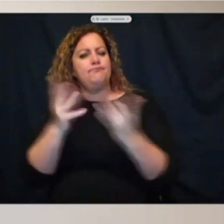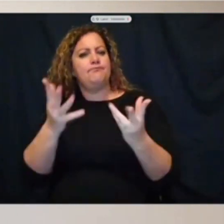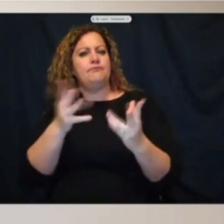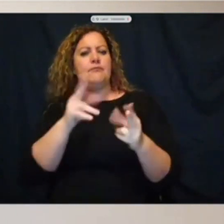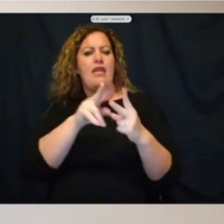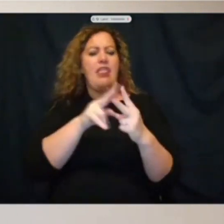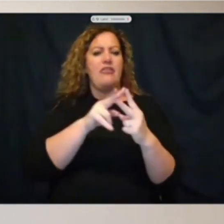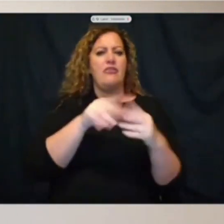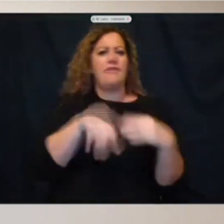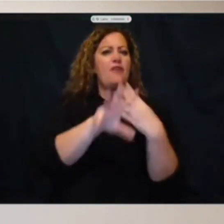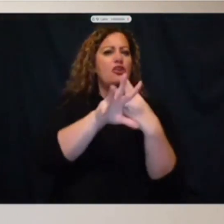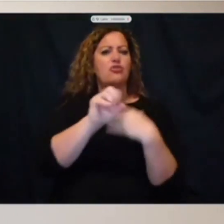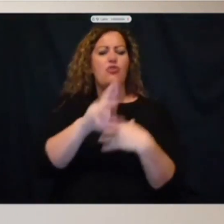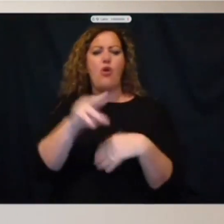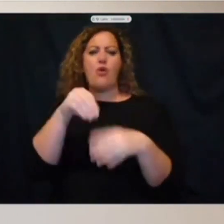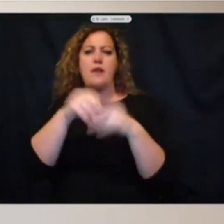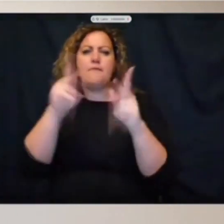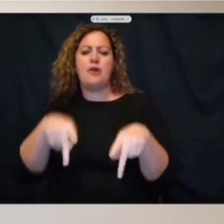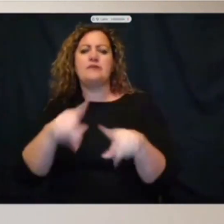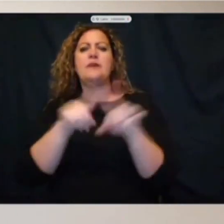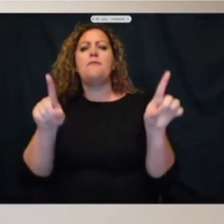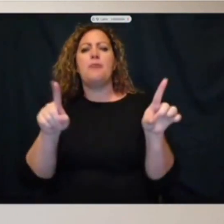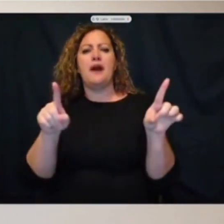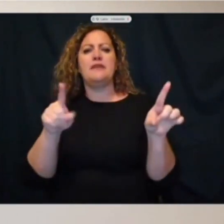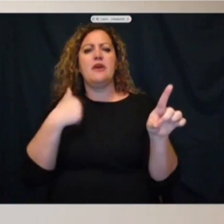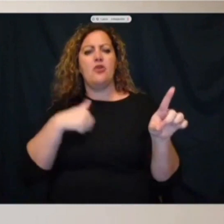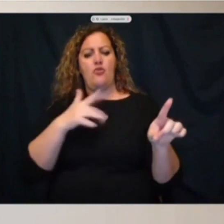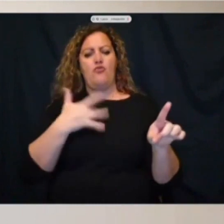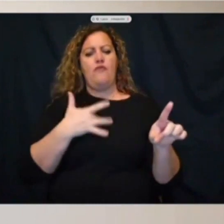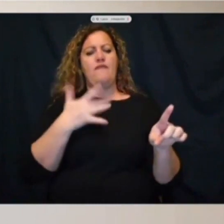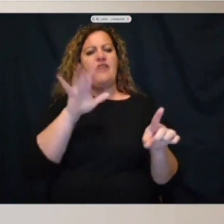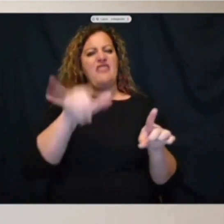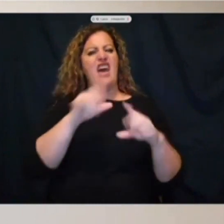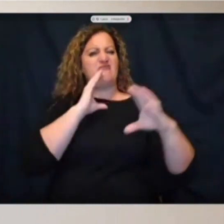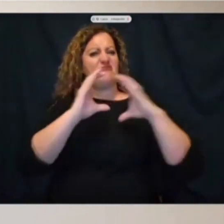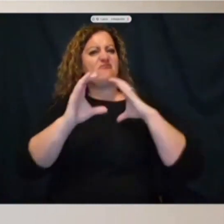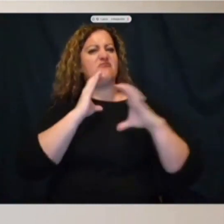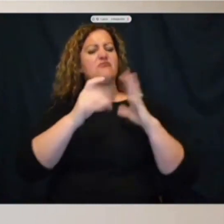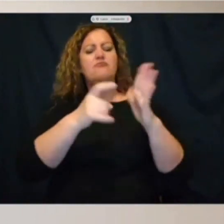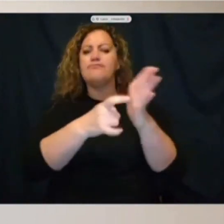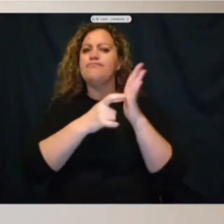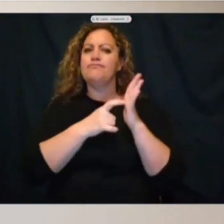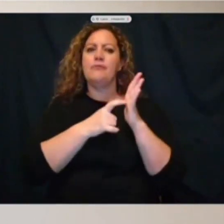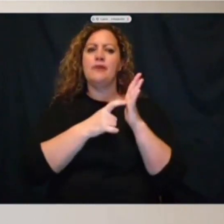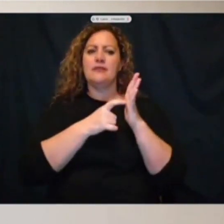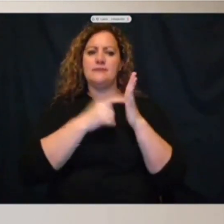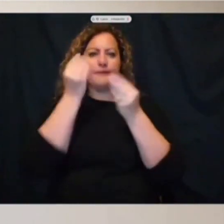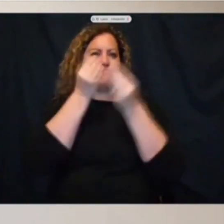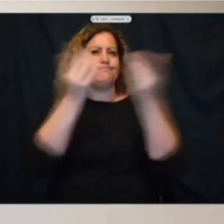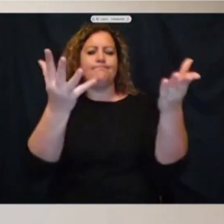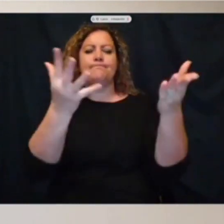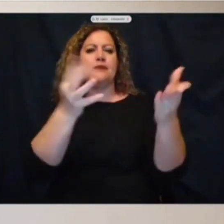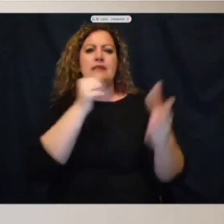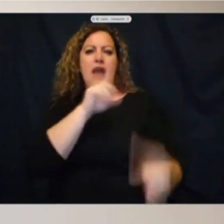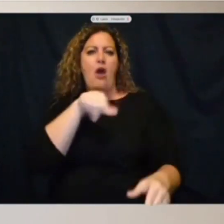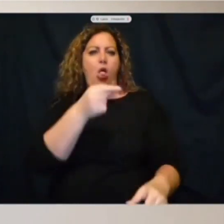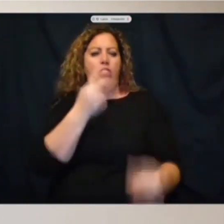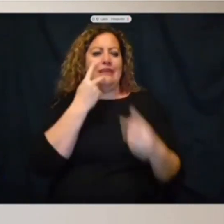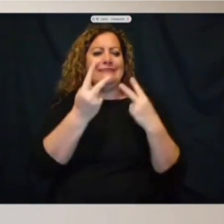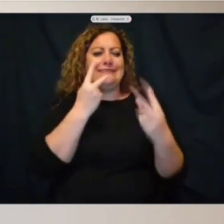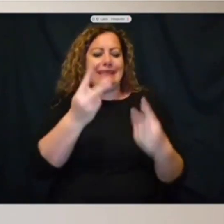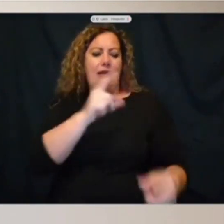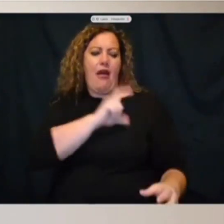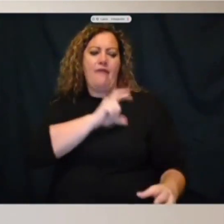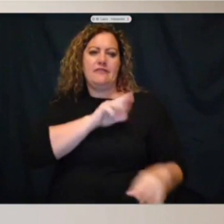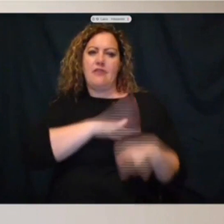that's something where Chief feels that our investment needs to be communicated beyond just seeing officers on the